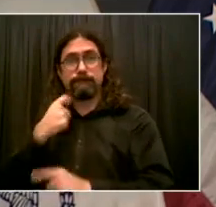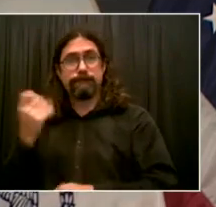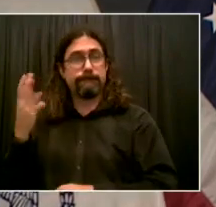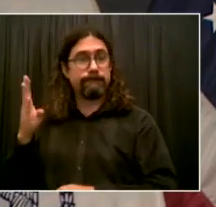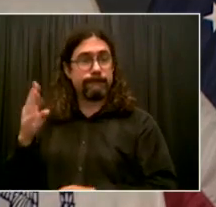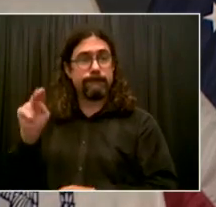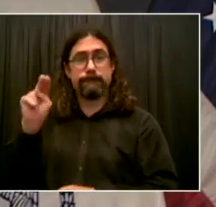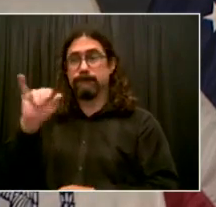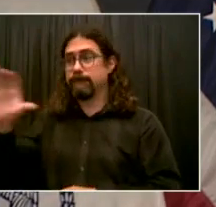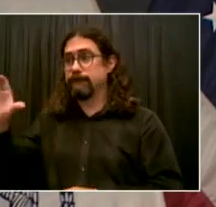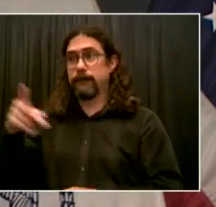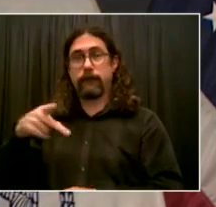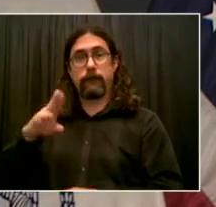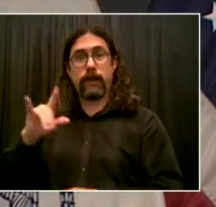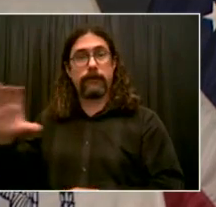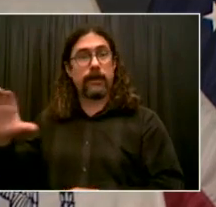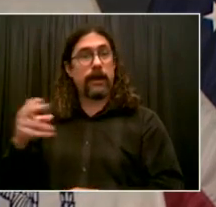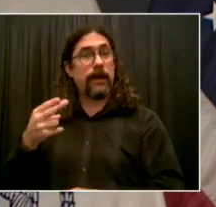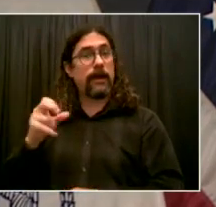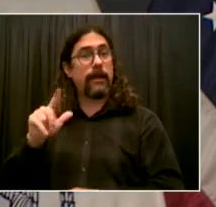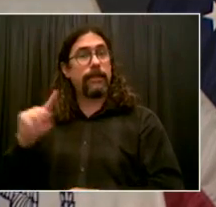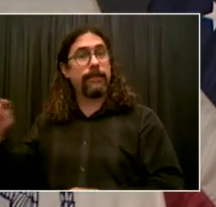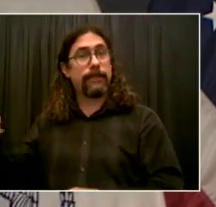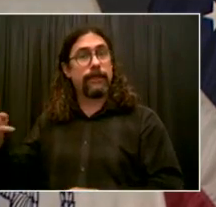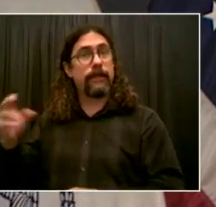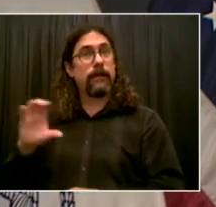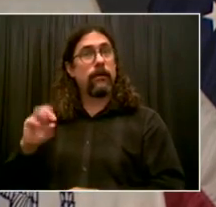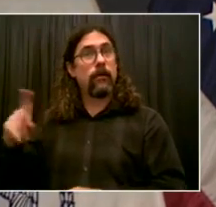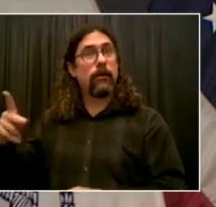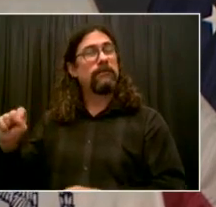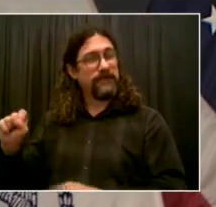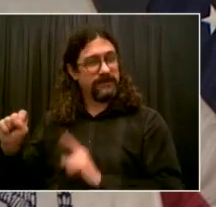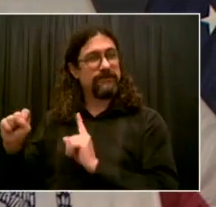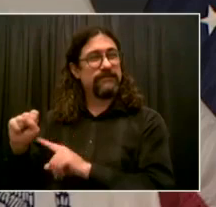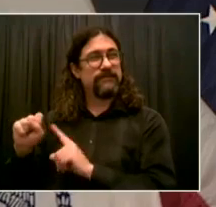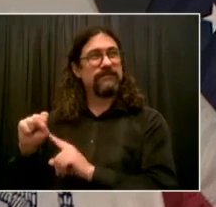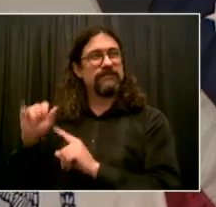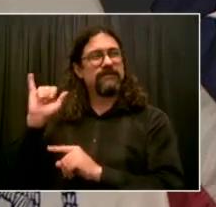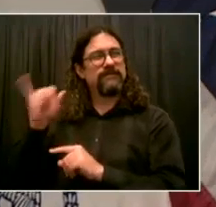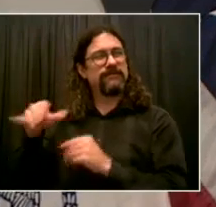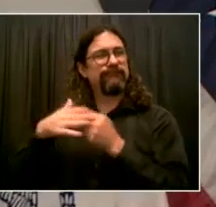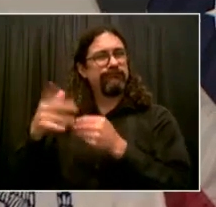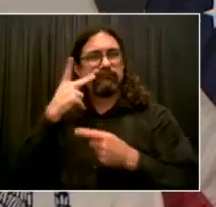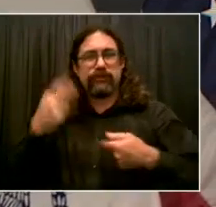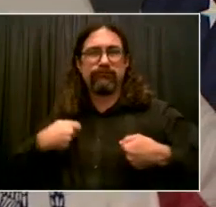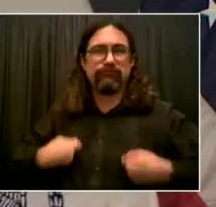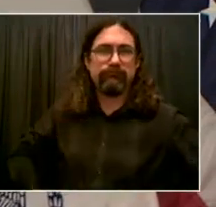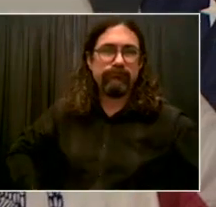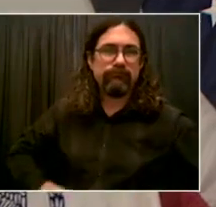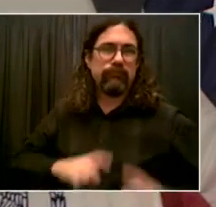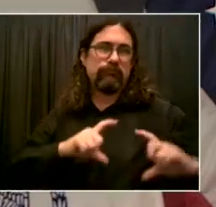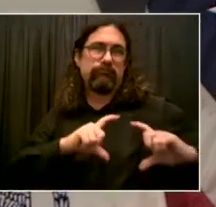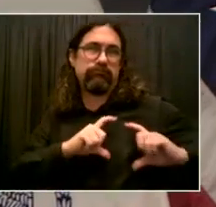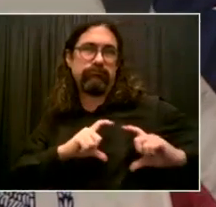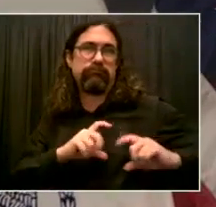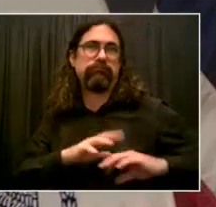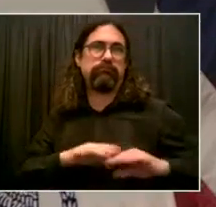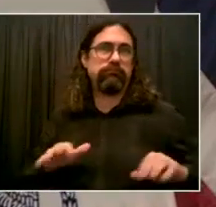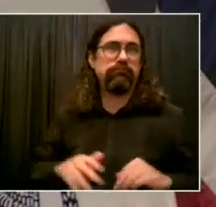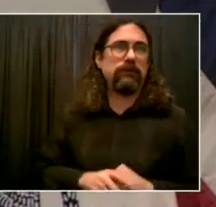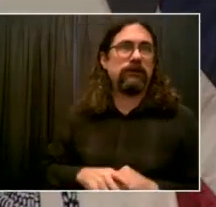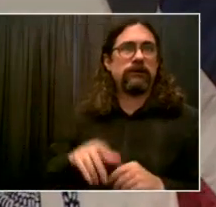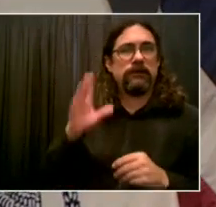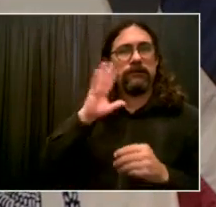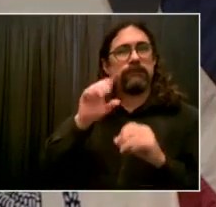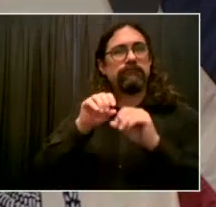neighborhoods, going door to door, going to community meetings, educating people, preparing them for the world after COVID, because we need to do